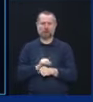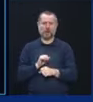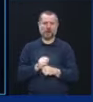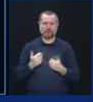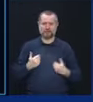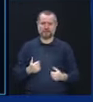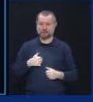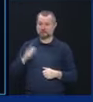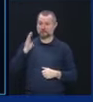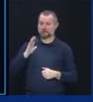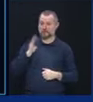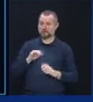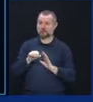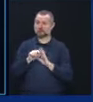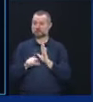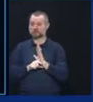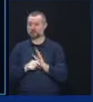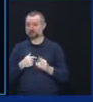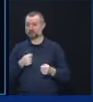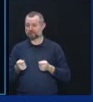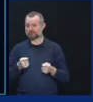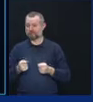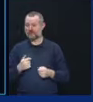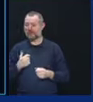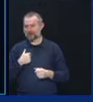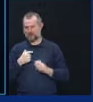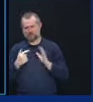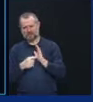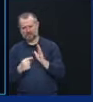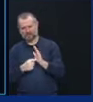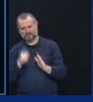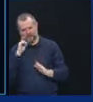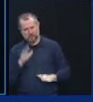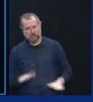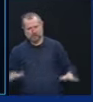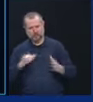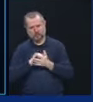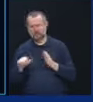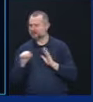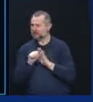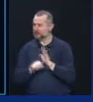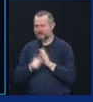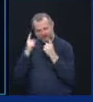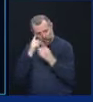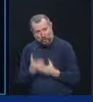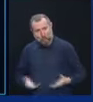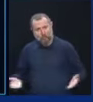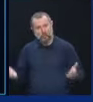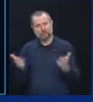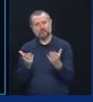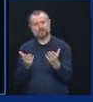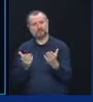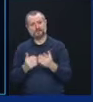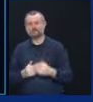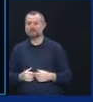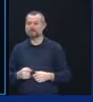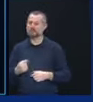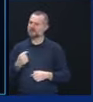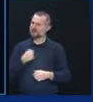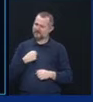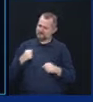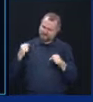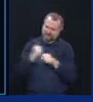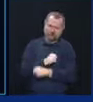general. I said, I will represent you. I will fight for you. And I will fight as hard as I can